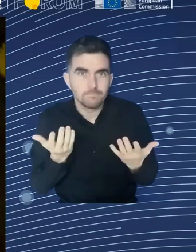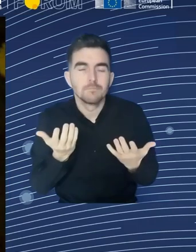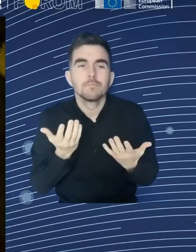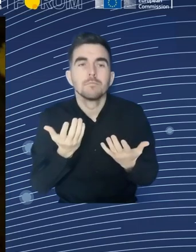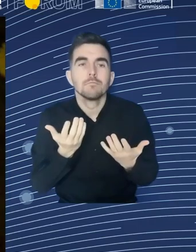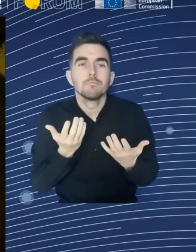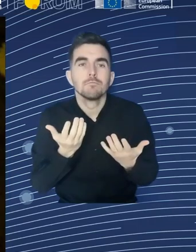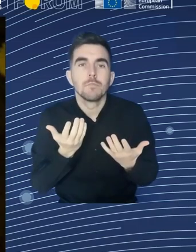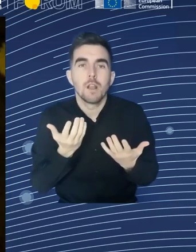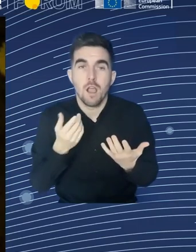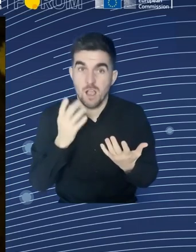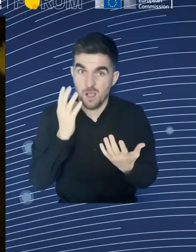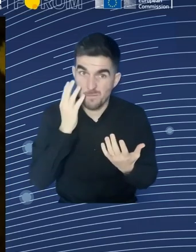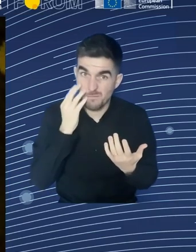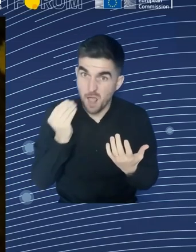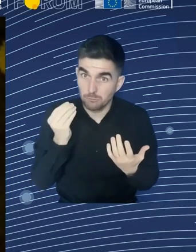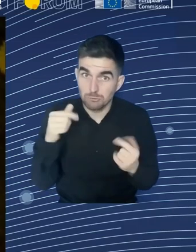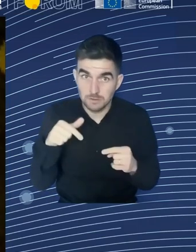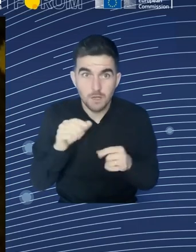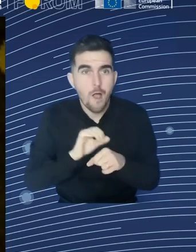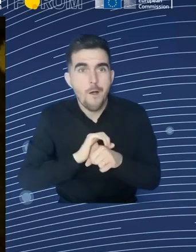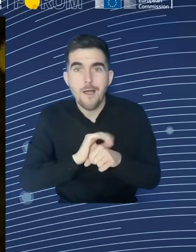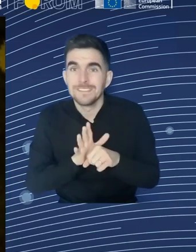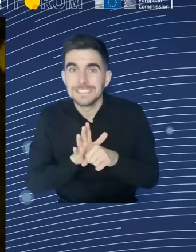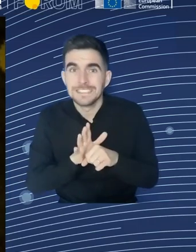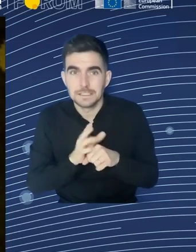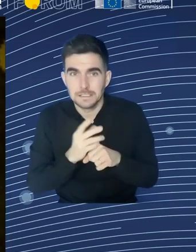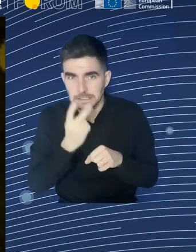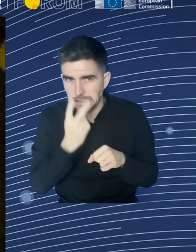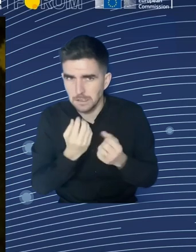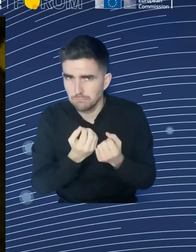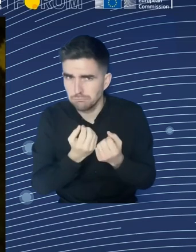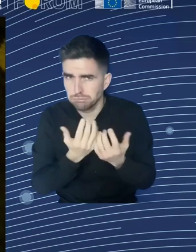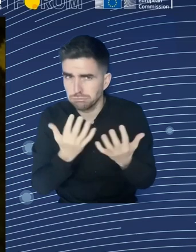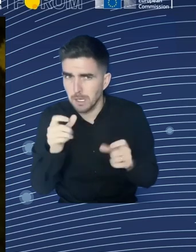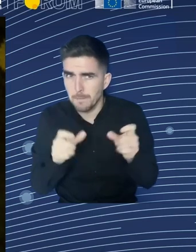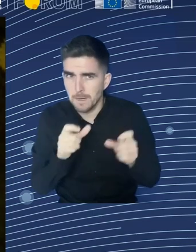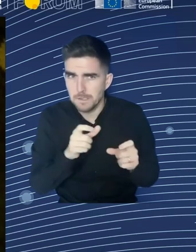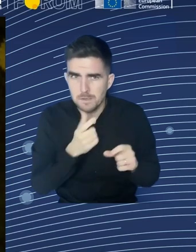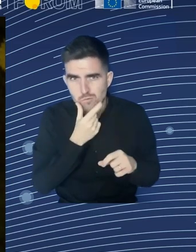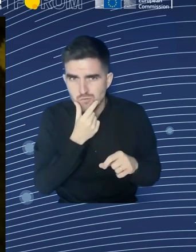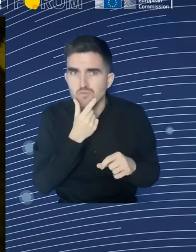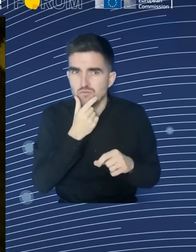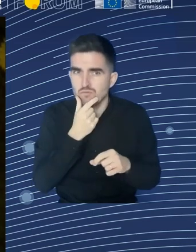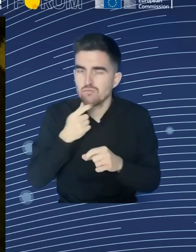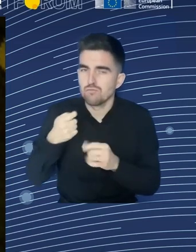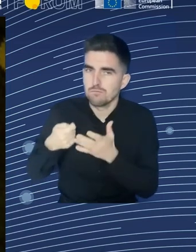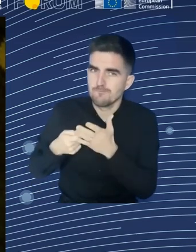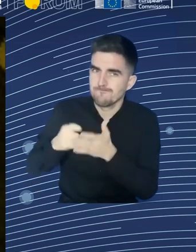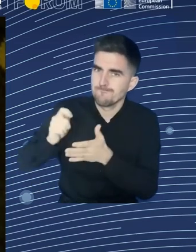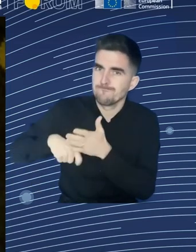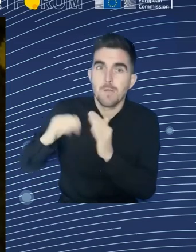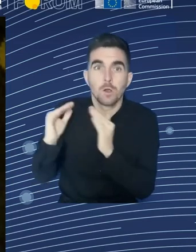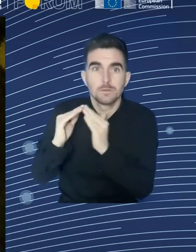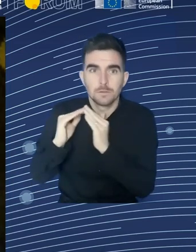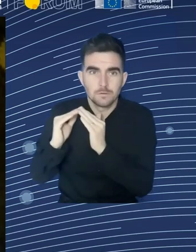an opportunity, which is be supported and I'm sure that it will be very rewarding. And one